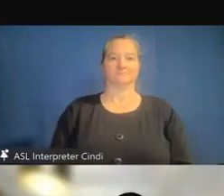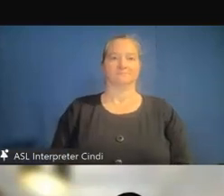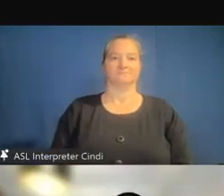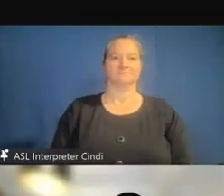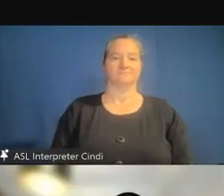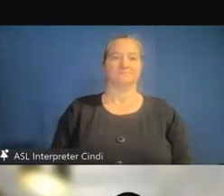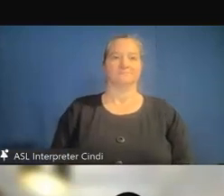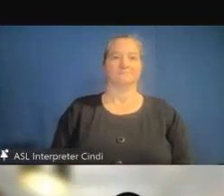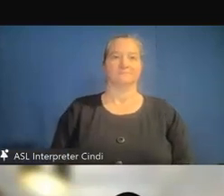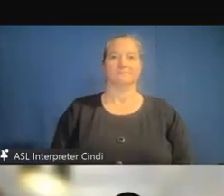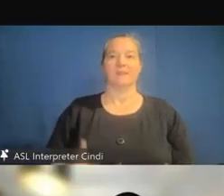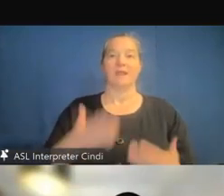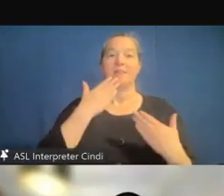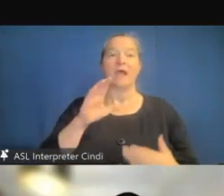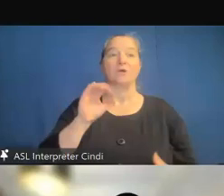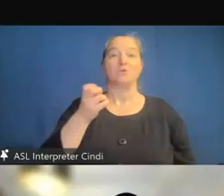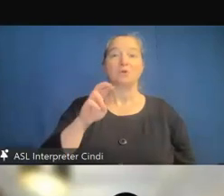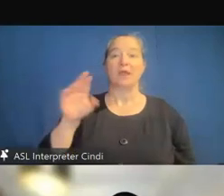Thank you, Cooper and Kathy.